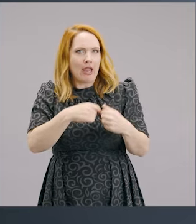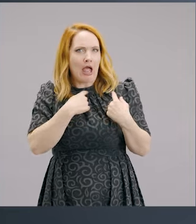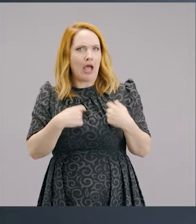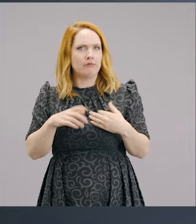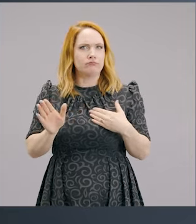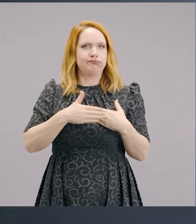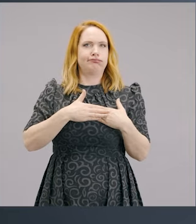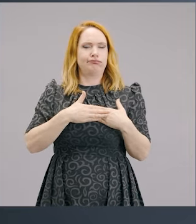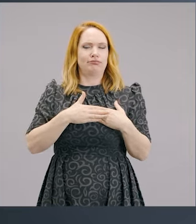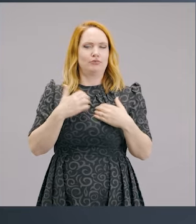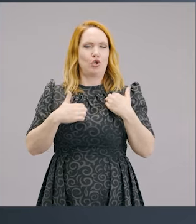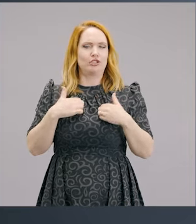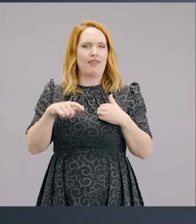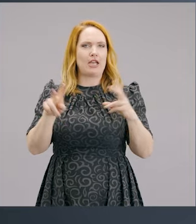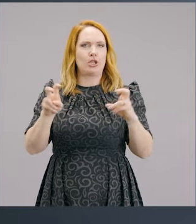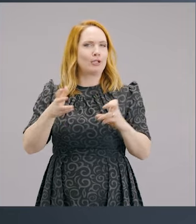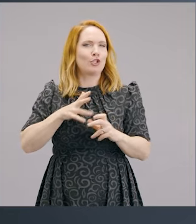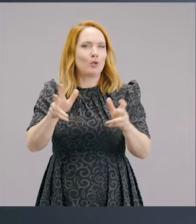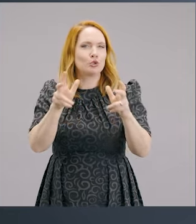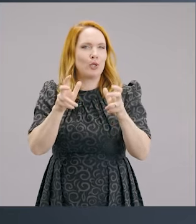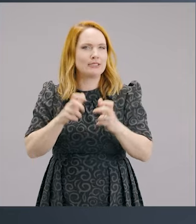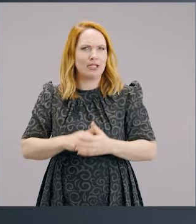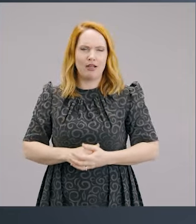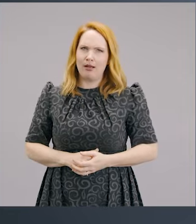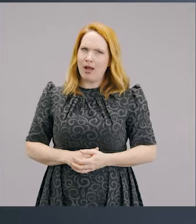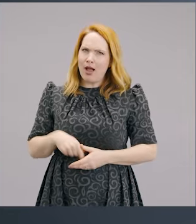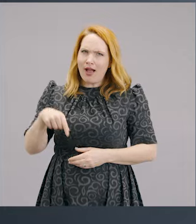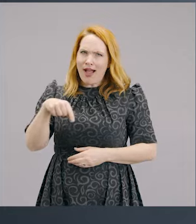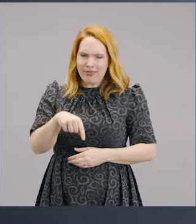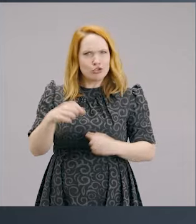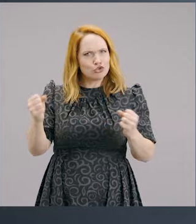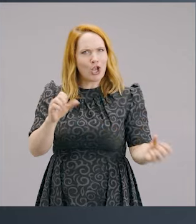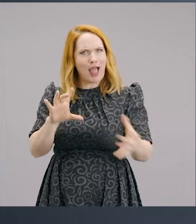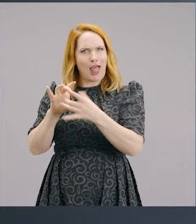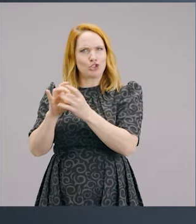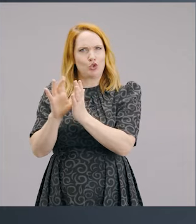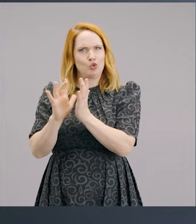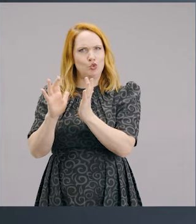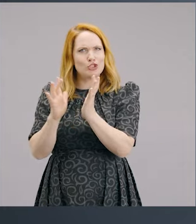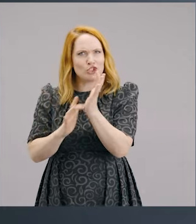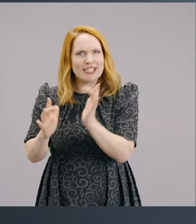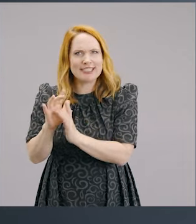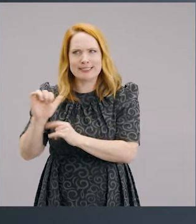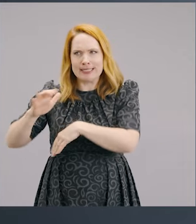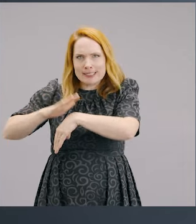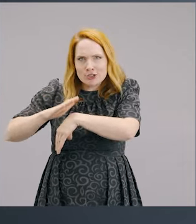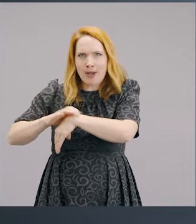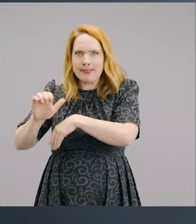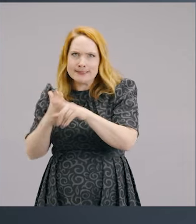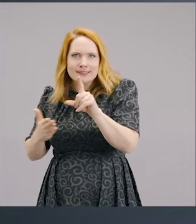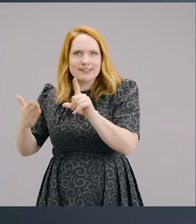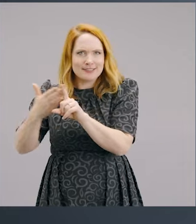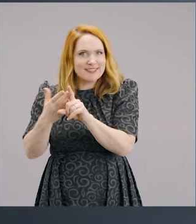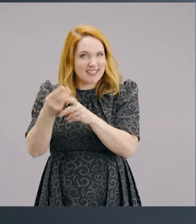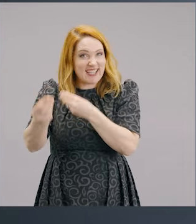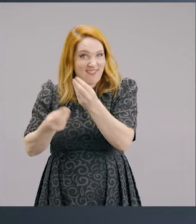refuse to listen to this topic. And yet it's such a biblical topic. Now, I don't say this to cause any offence either,